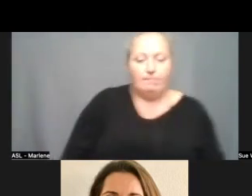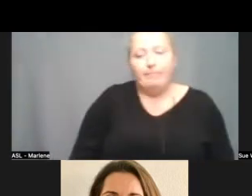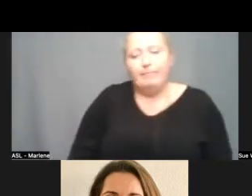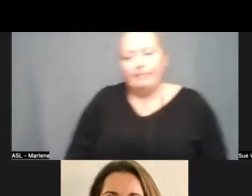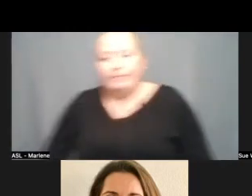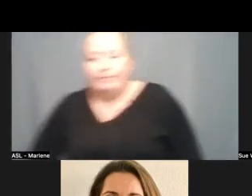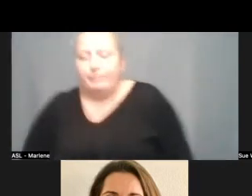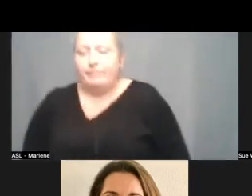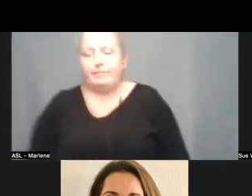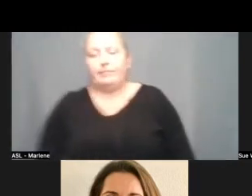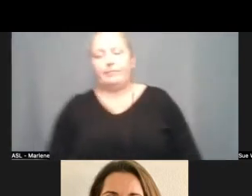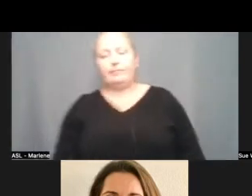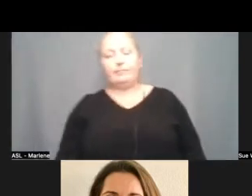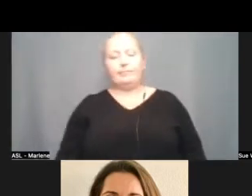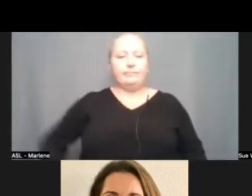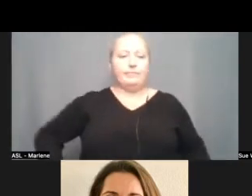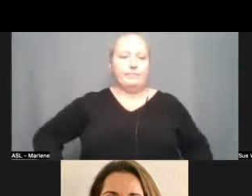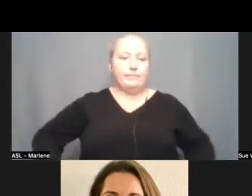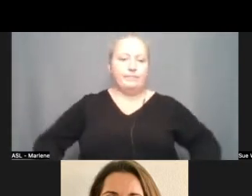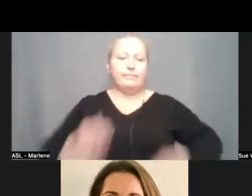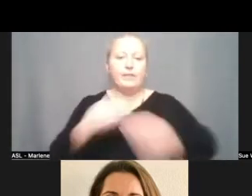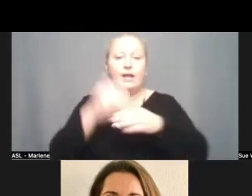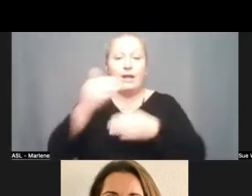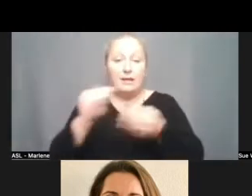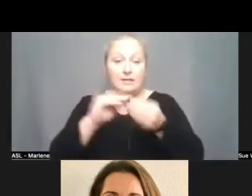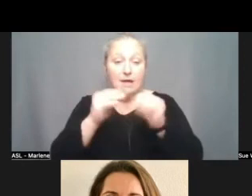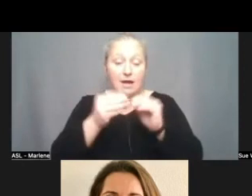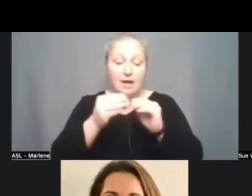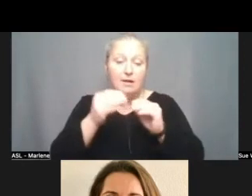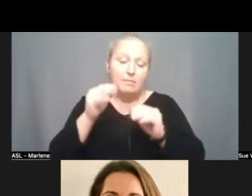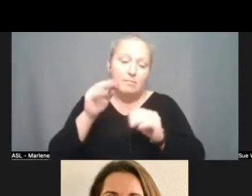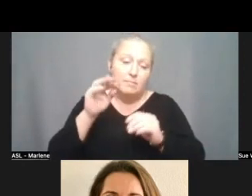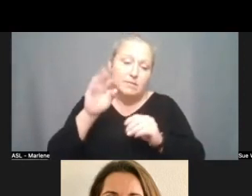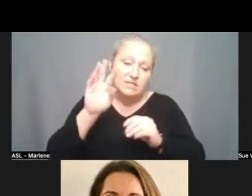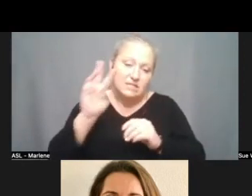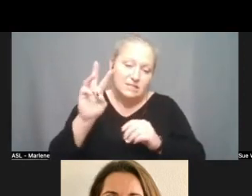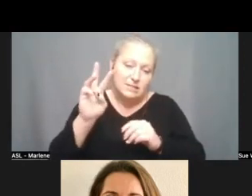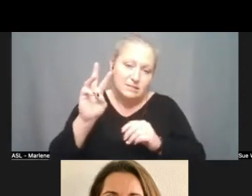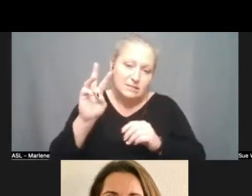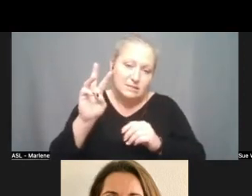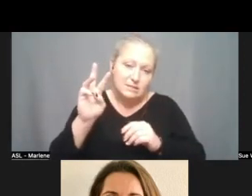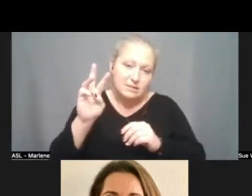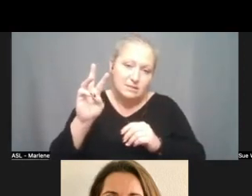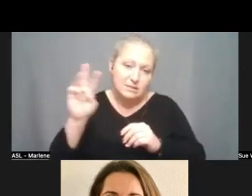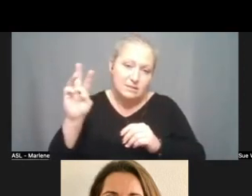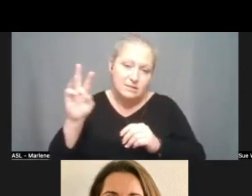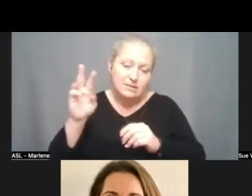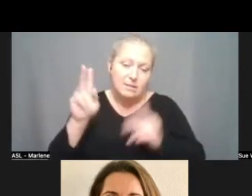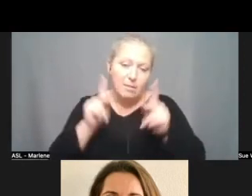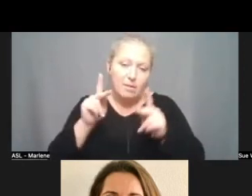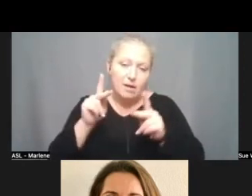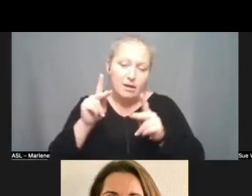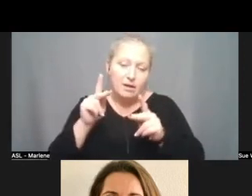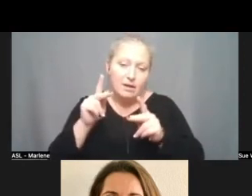Okay. The next item is item number six. public hearing adoption of the